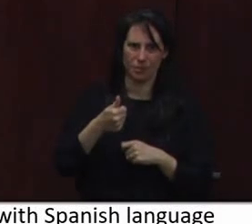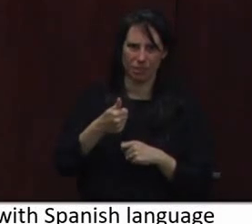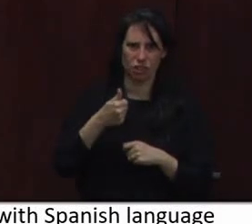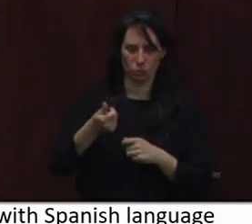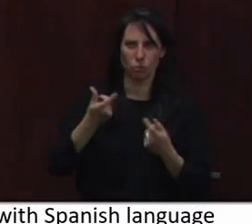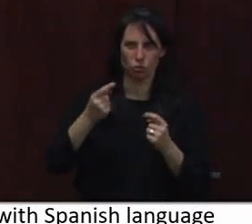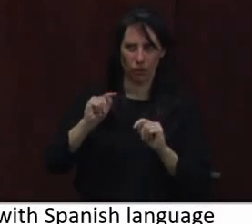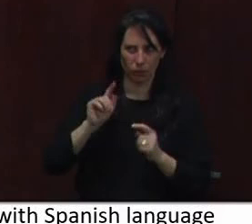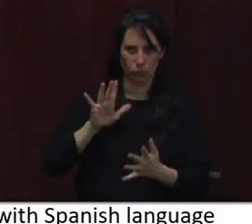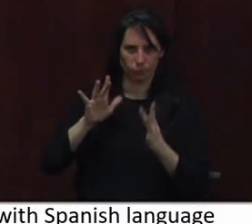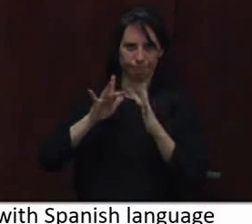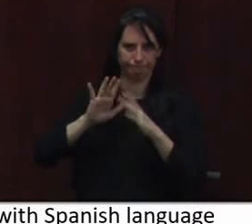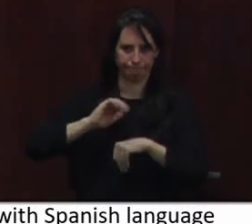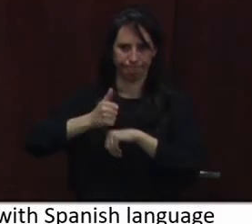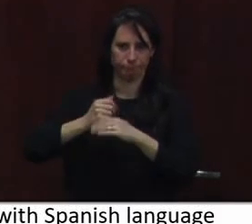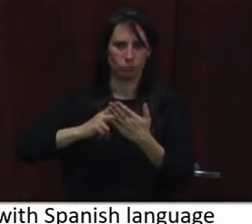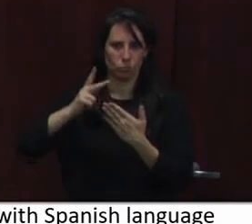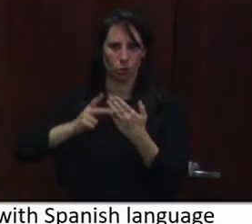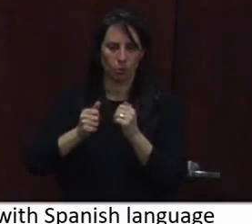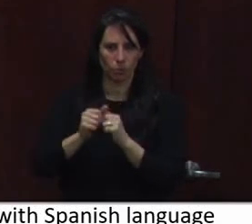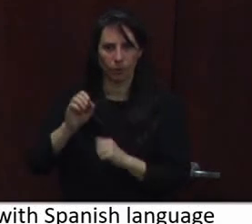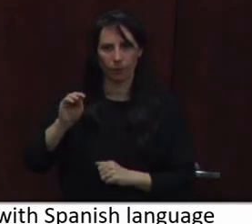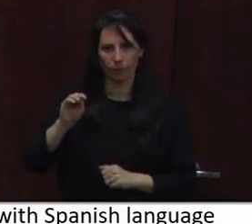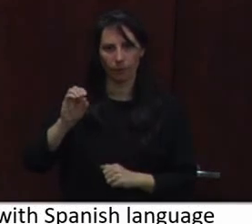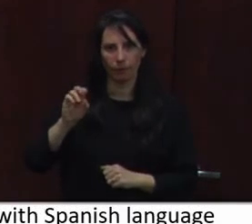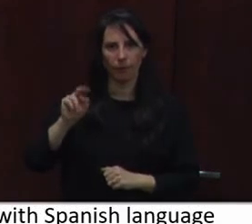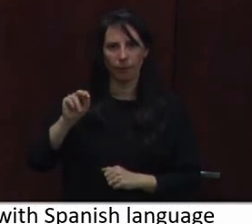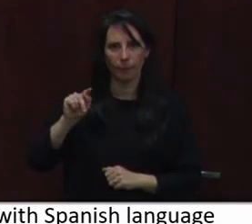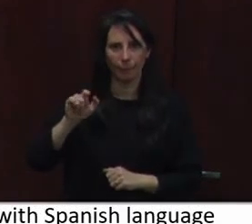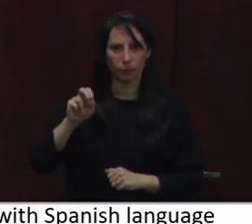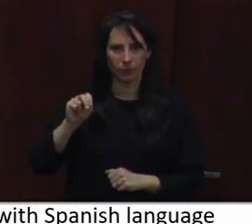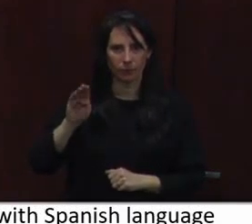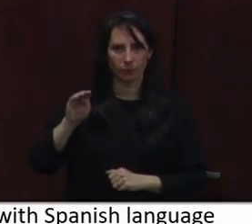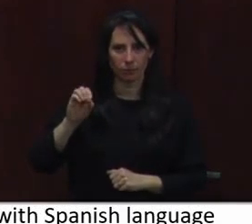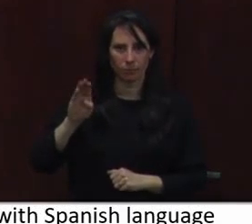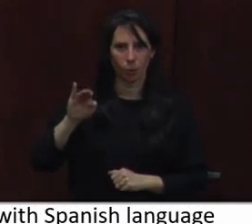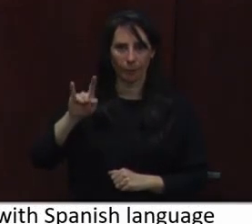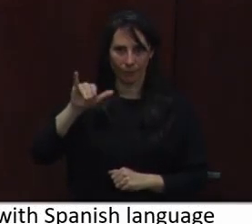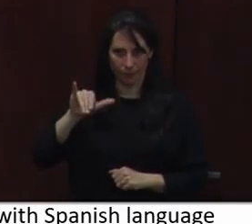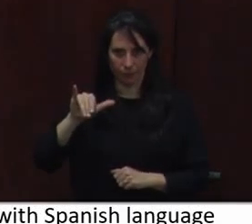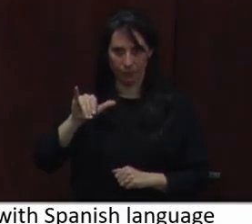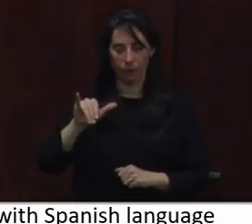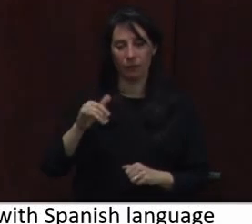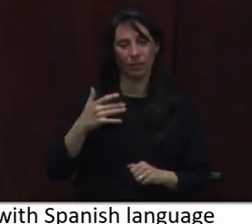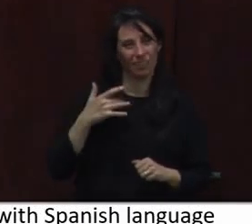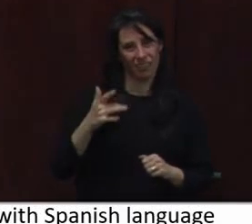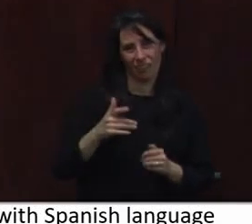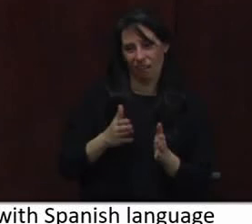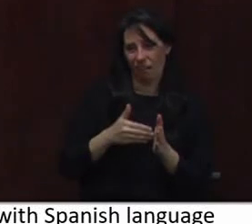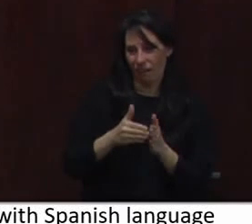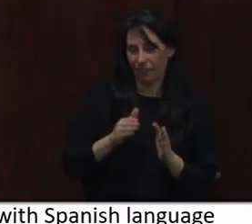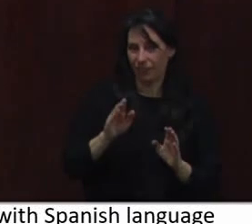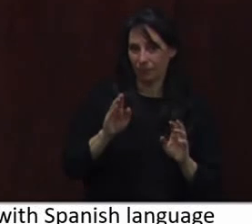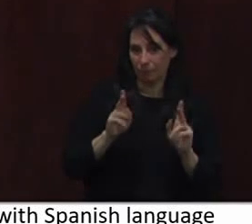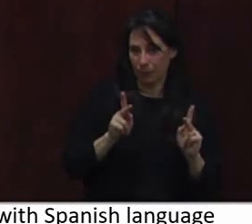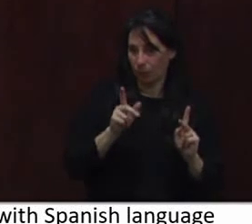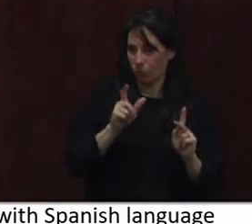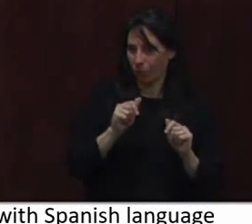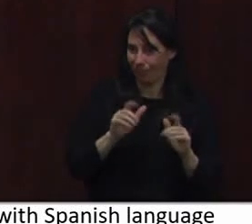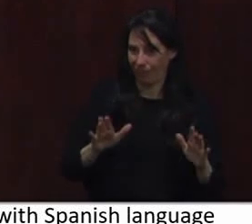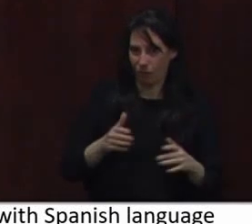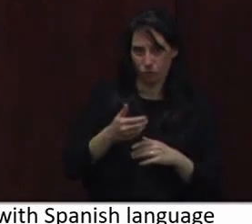health and human services social determinants of health priorities. And so we're lucky to be able to have mountain mobility